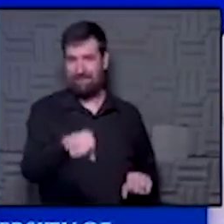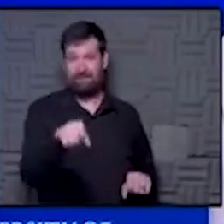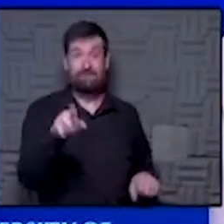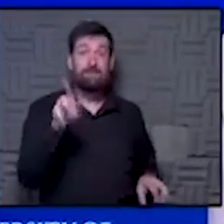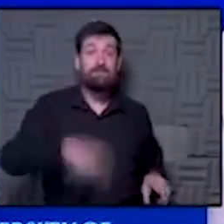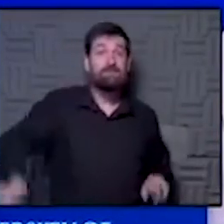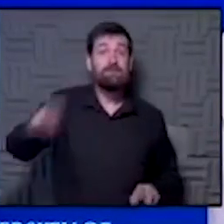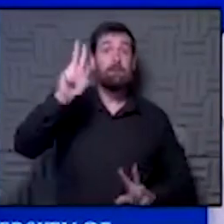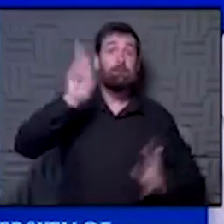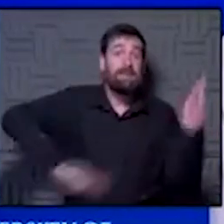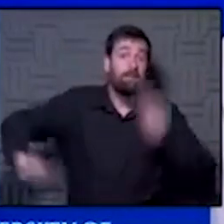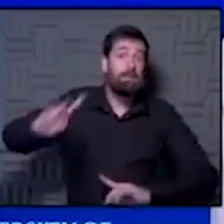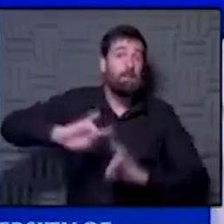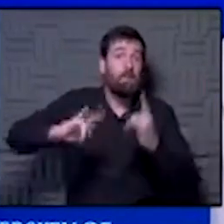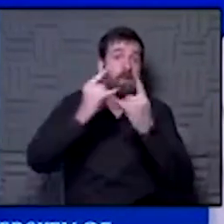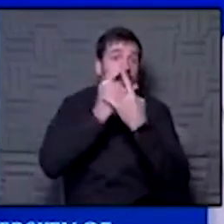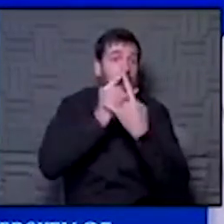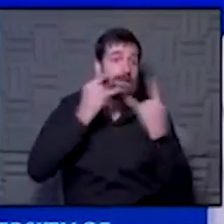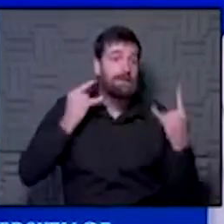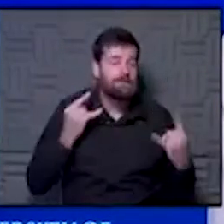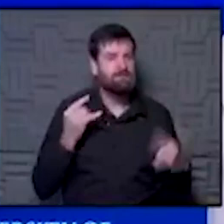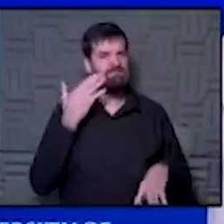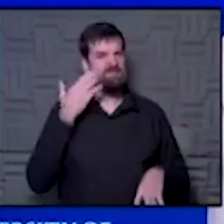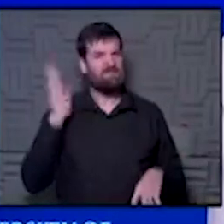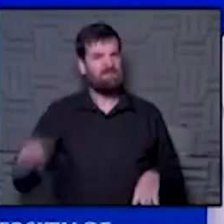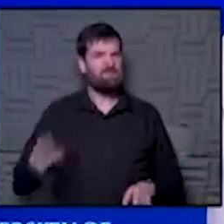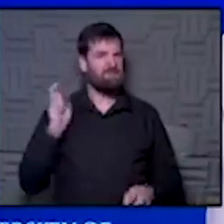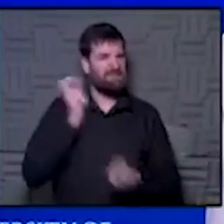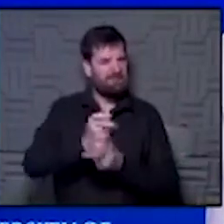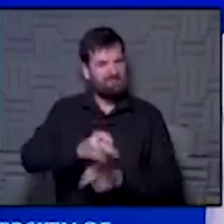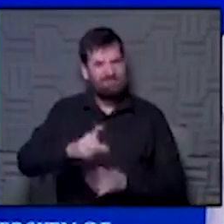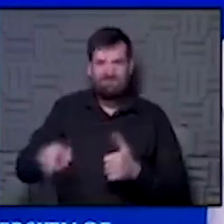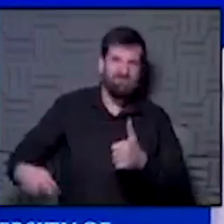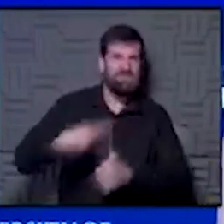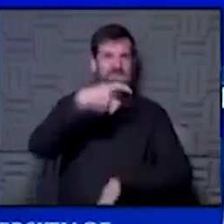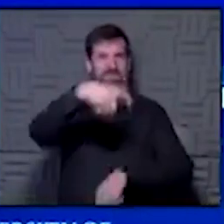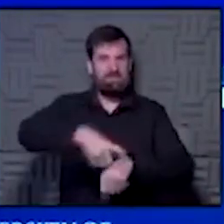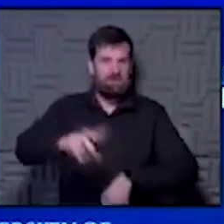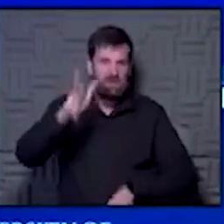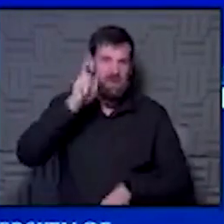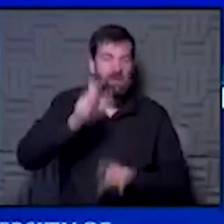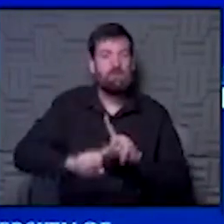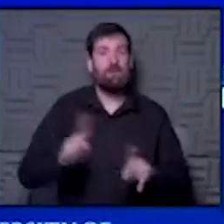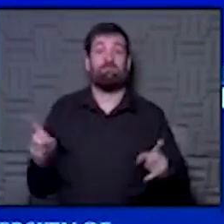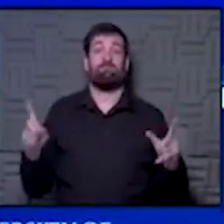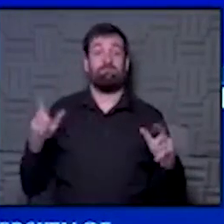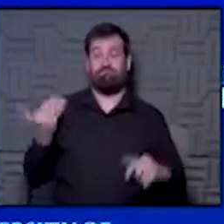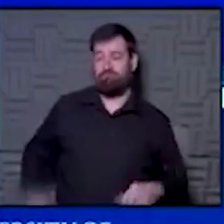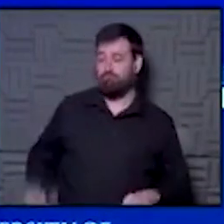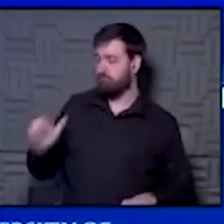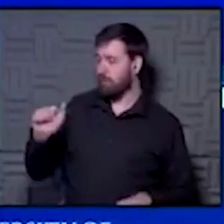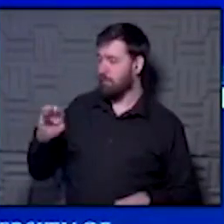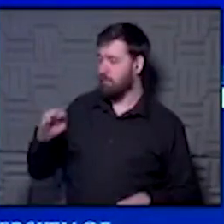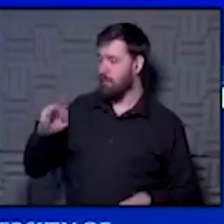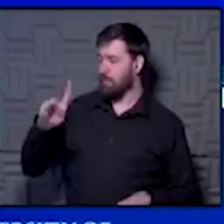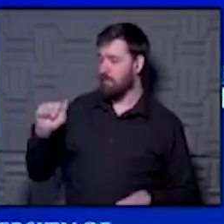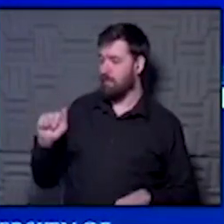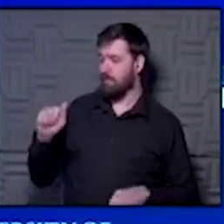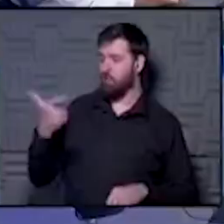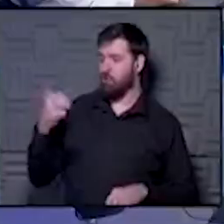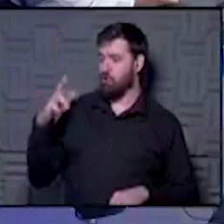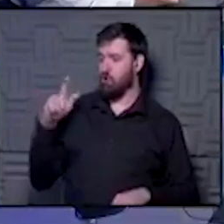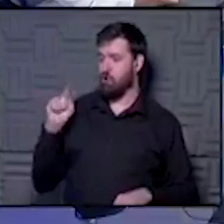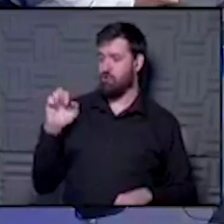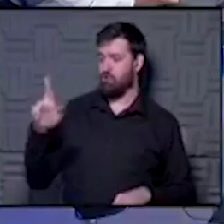wear your mask. know that's a hard message. You've never heard that from us before. Broadcasting live with Amanda Gartner, our Director of